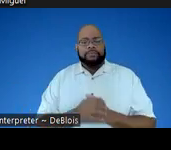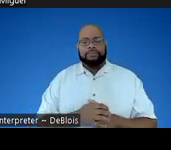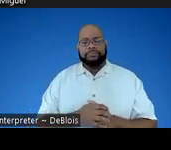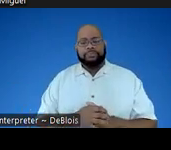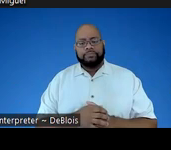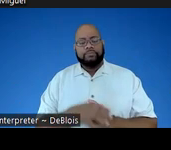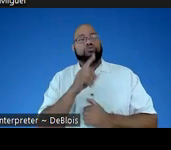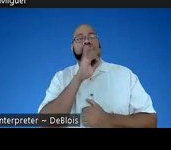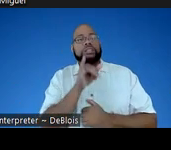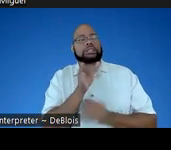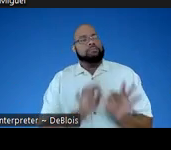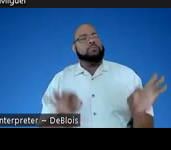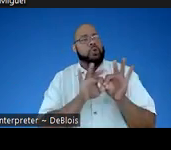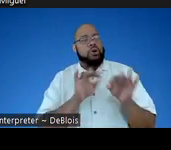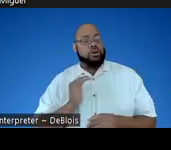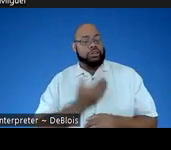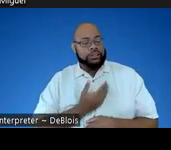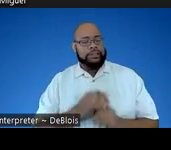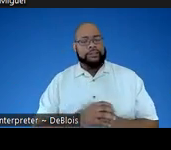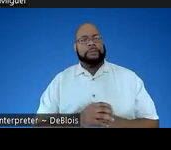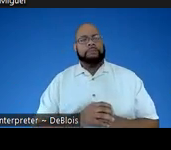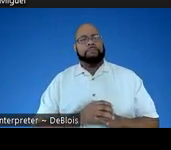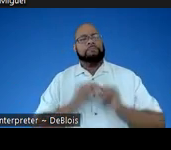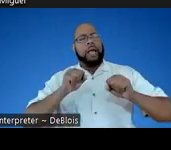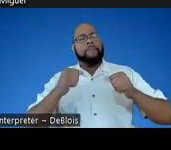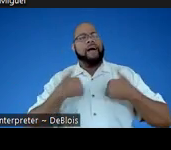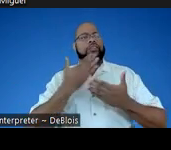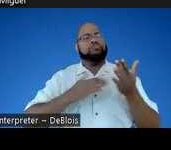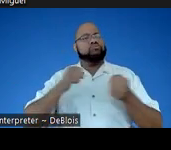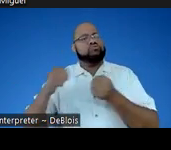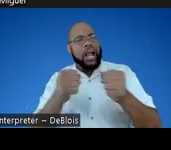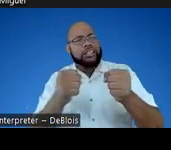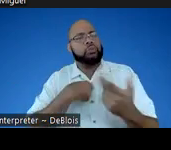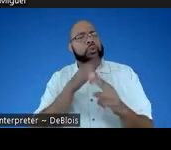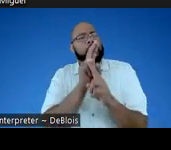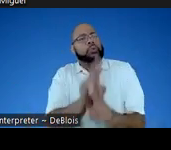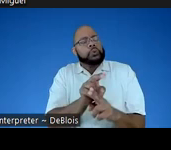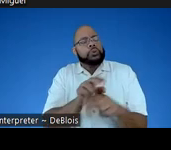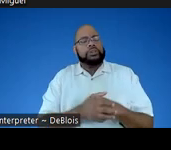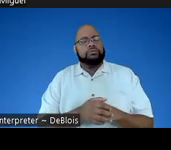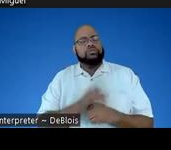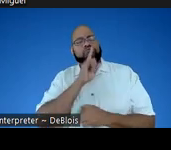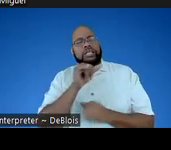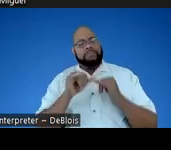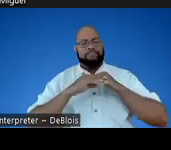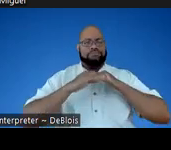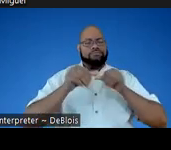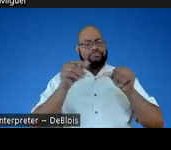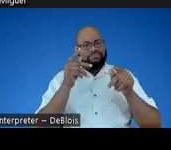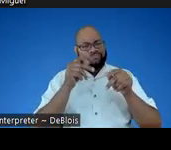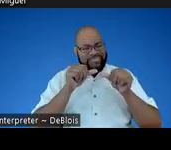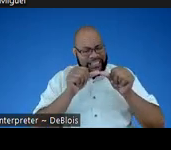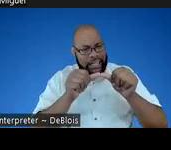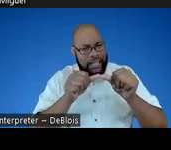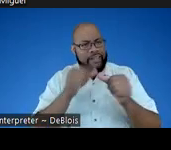And so it's really important for us to have some strategies that we're using that are really maintaining and really thoughtfully